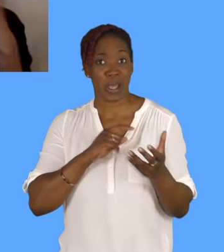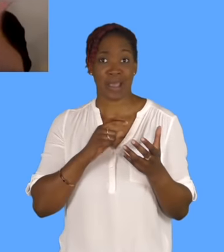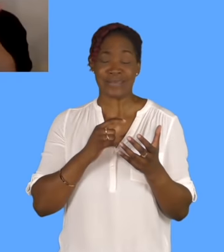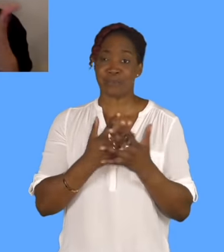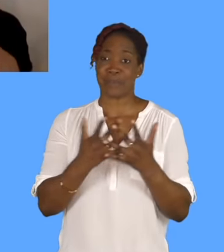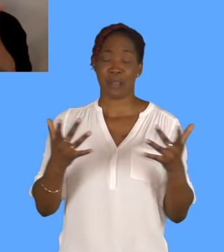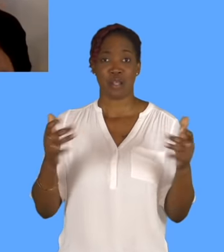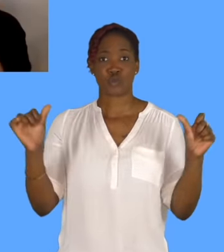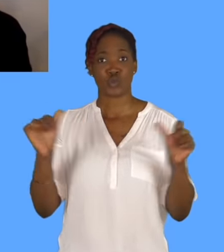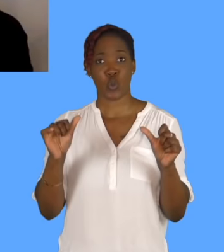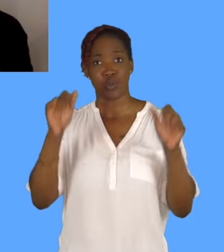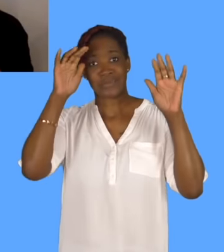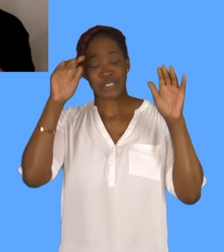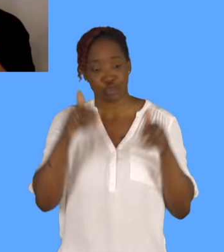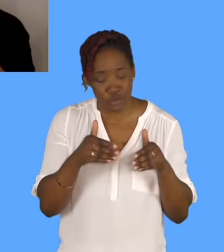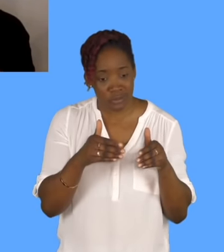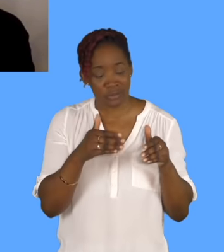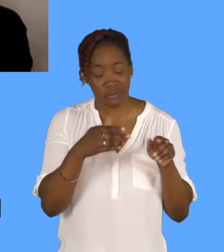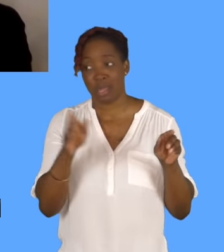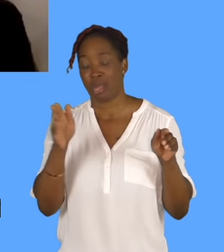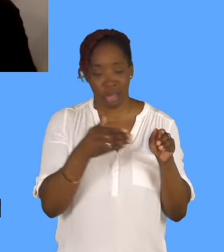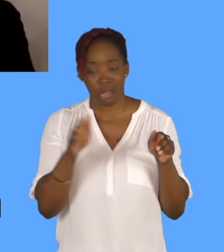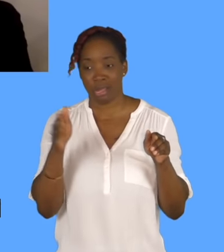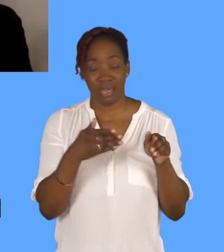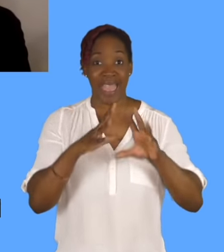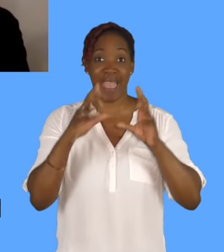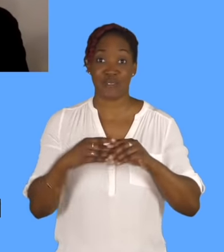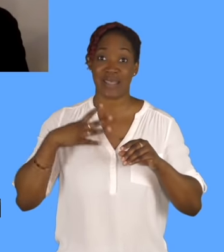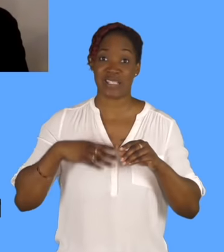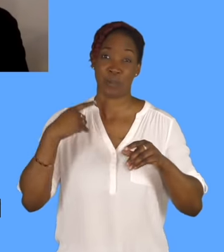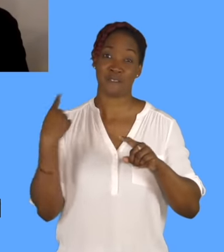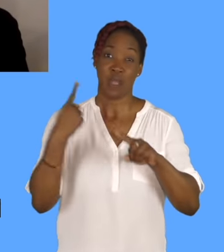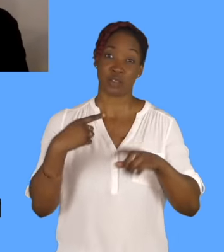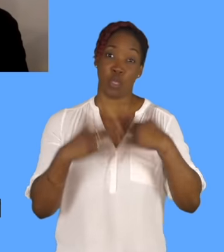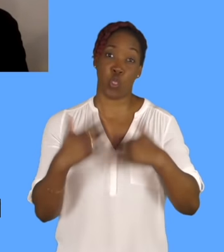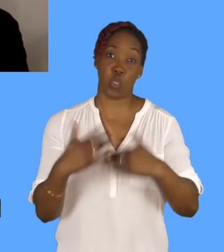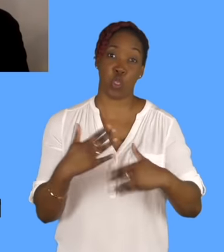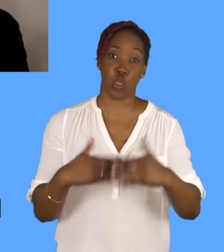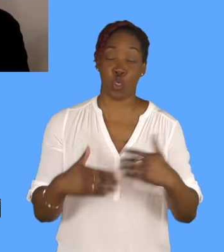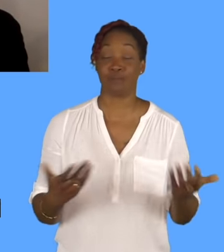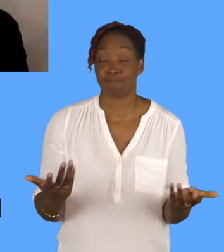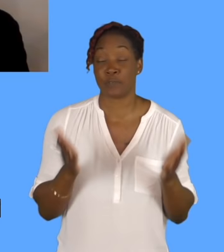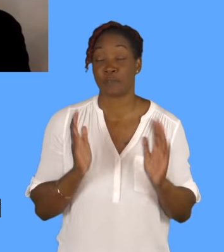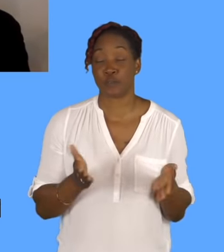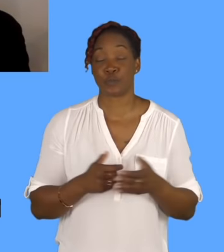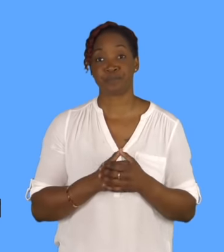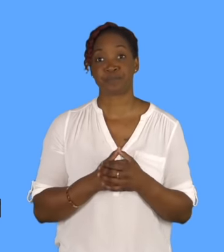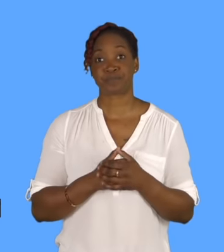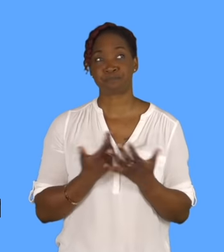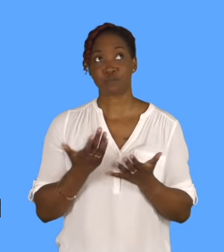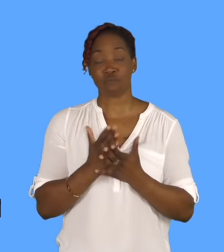everything needs to be moving so fast. And so the expectation from the producer, the networks, or whatever,